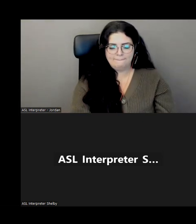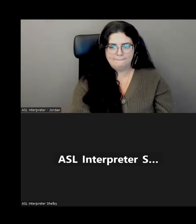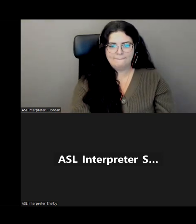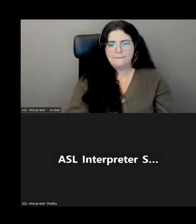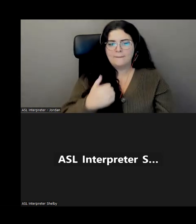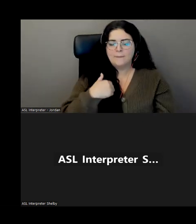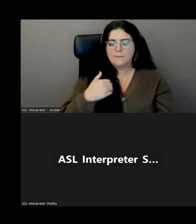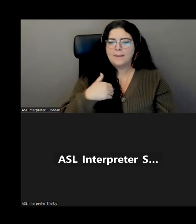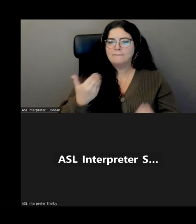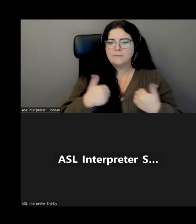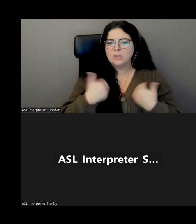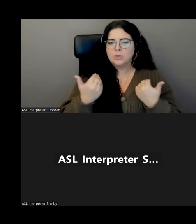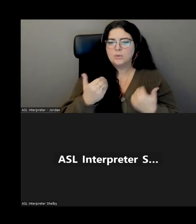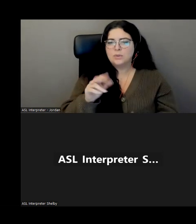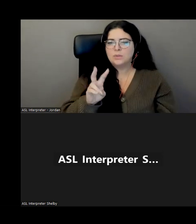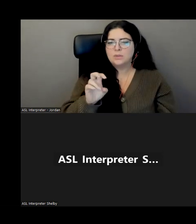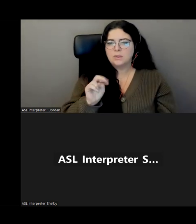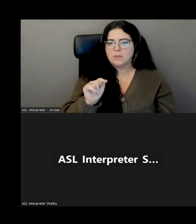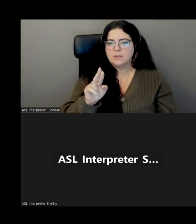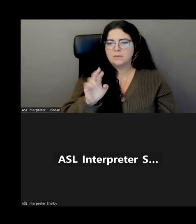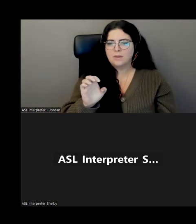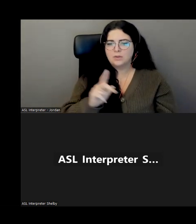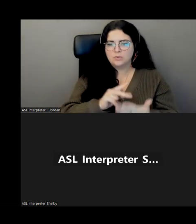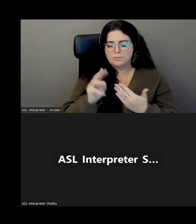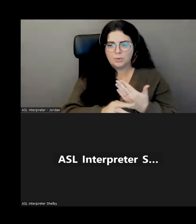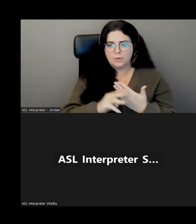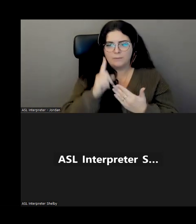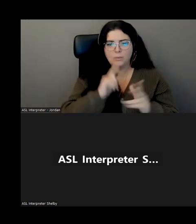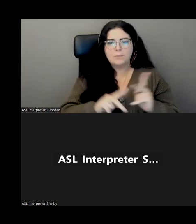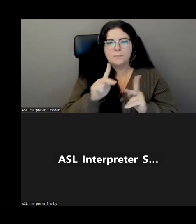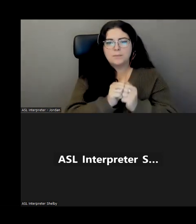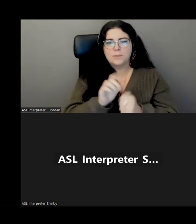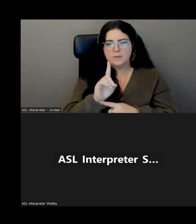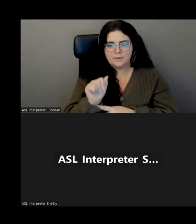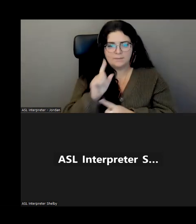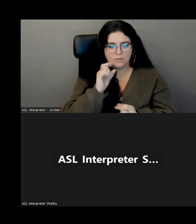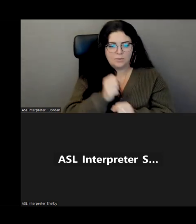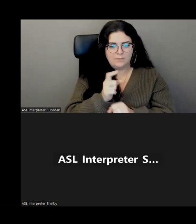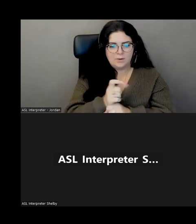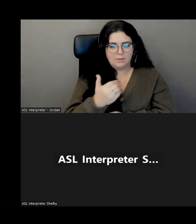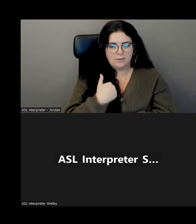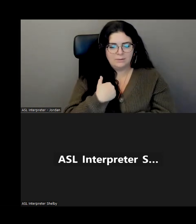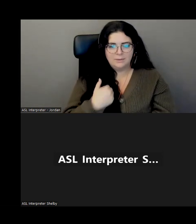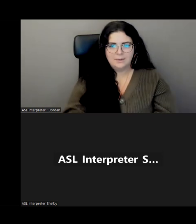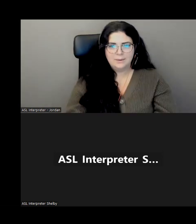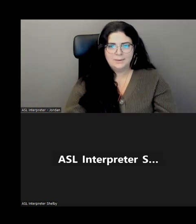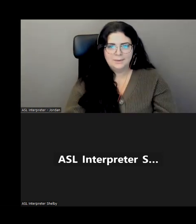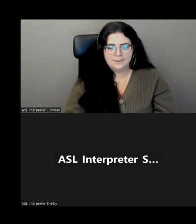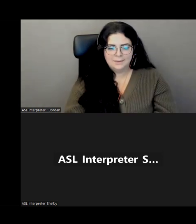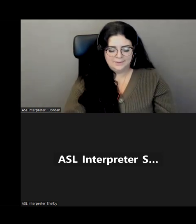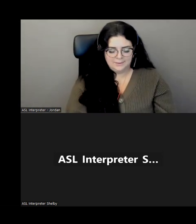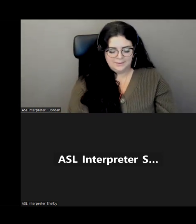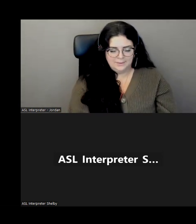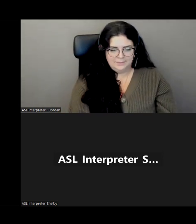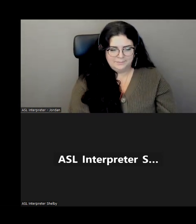Ventures program as a specific supportive site for people with disabilities every year. We also have